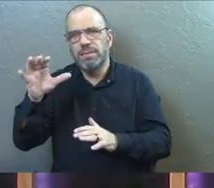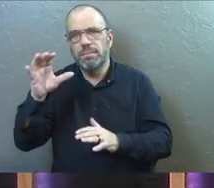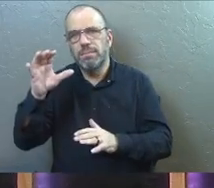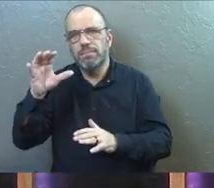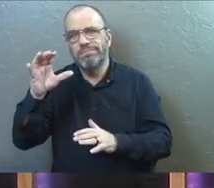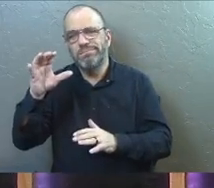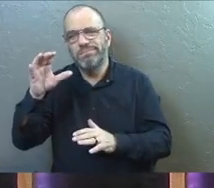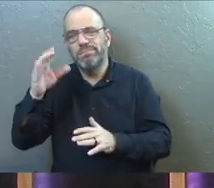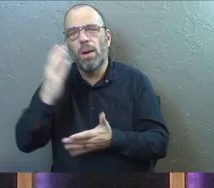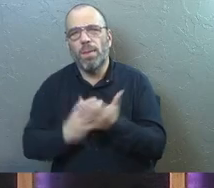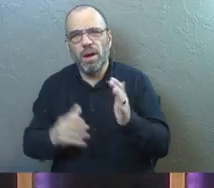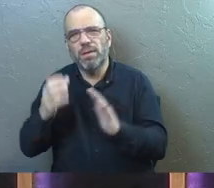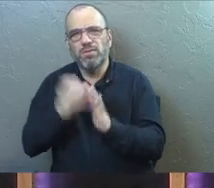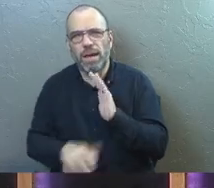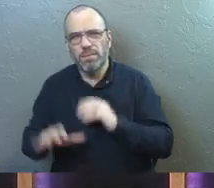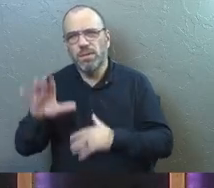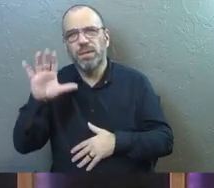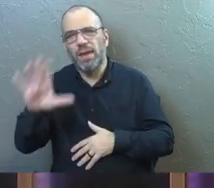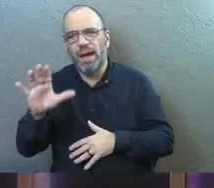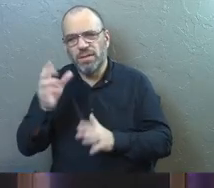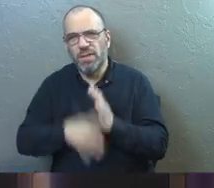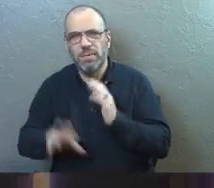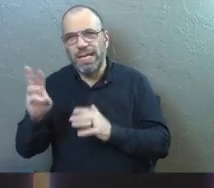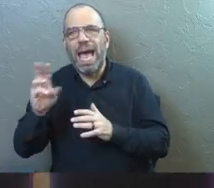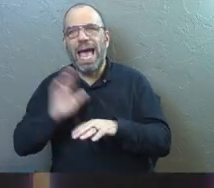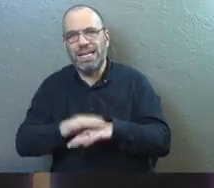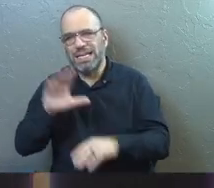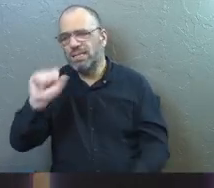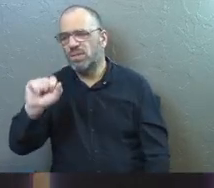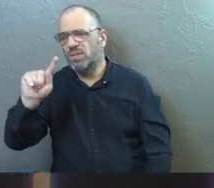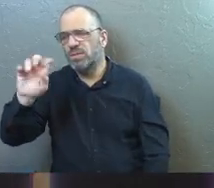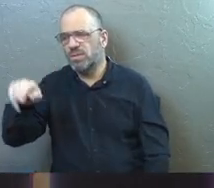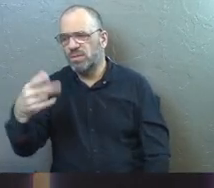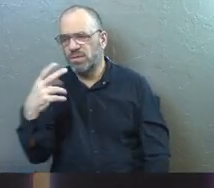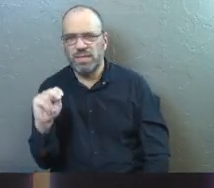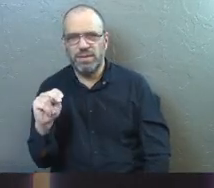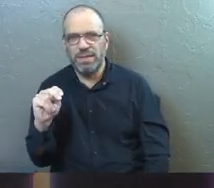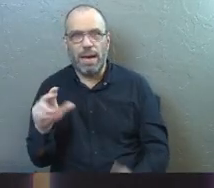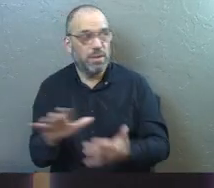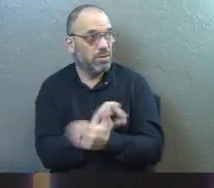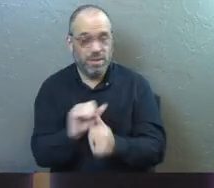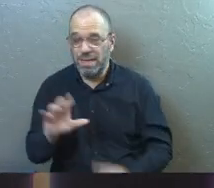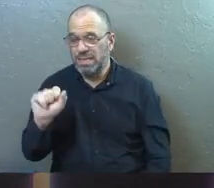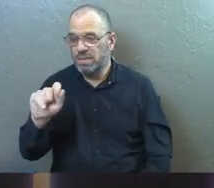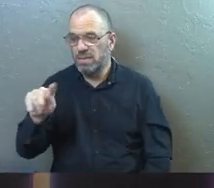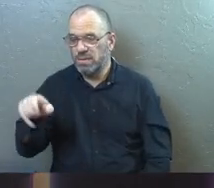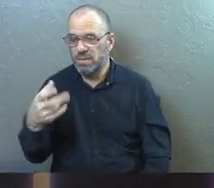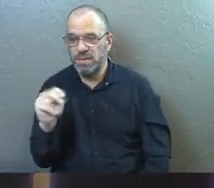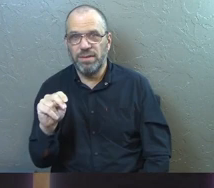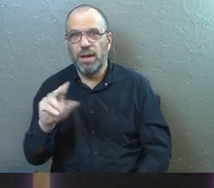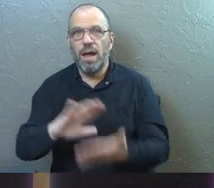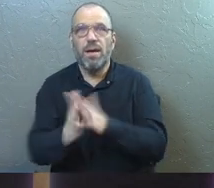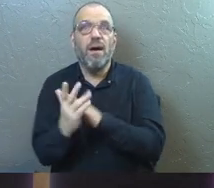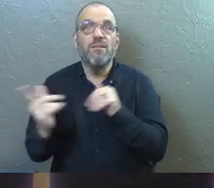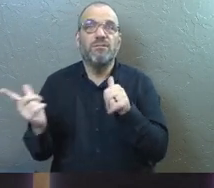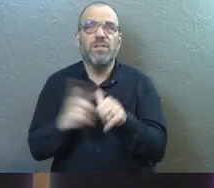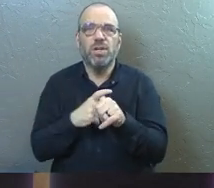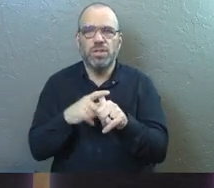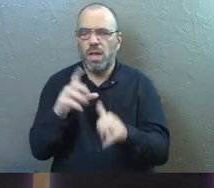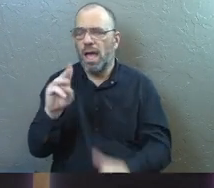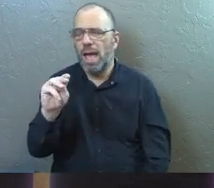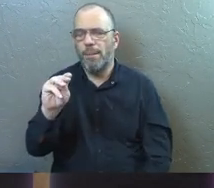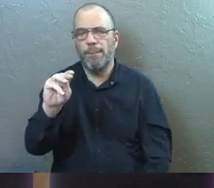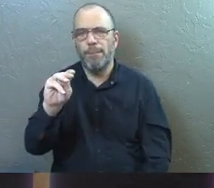Acts and it's all going to be about Stephen. Stephen, and I'll run the ending for you, Stephen is going to become the very first